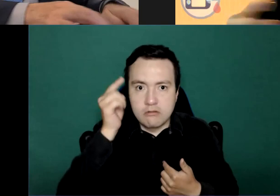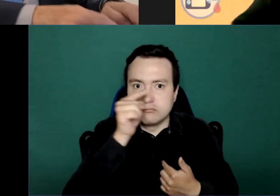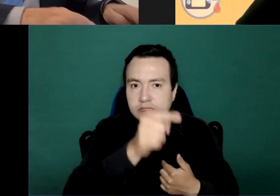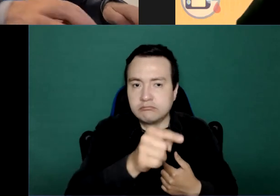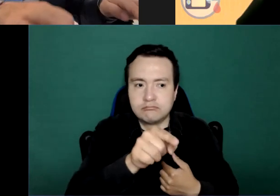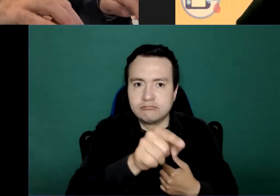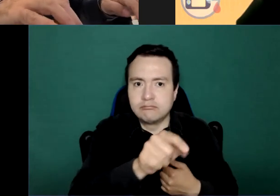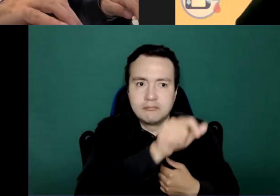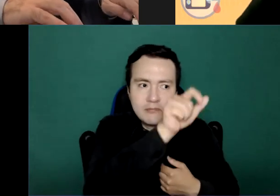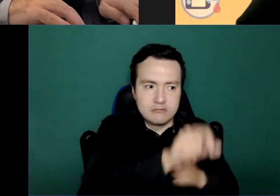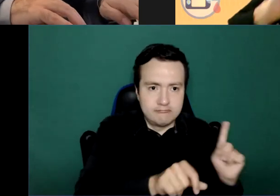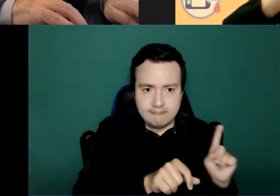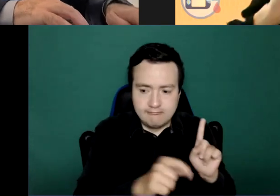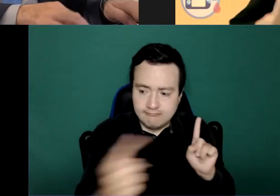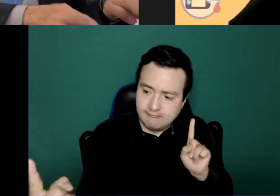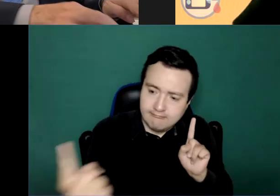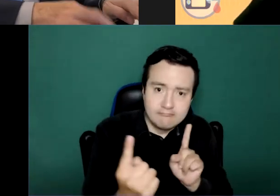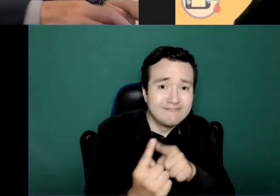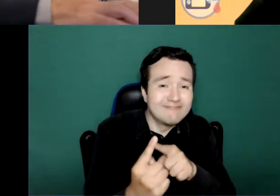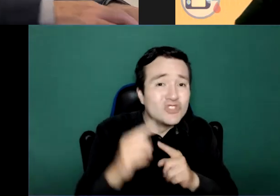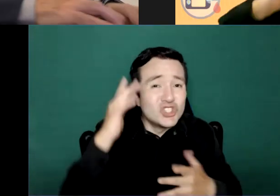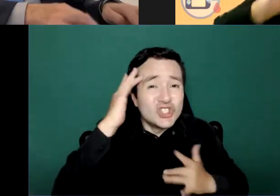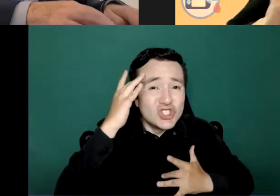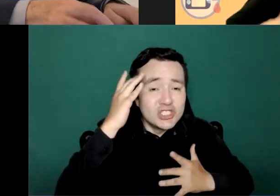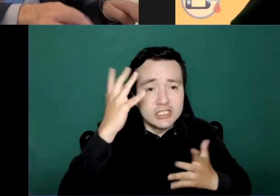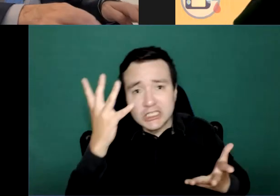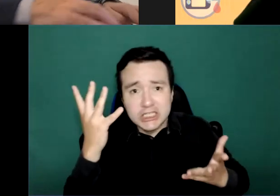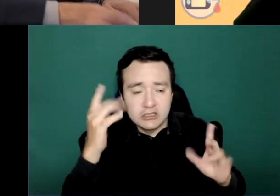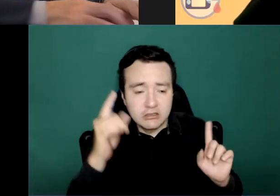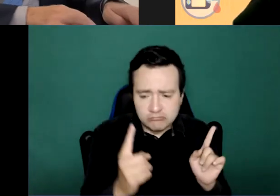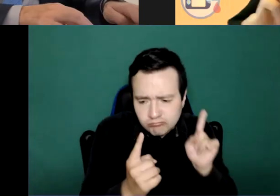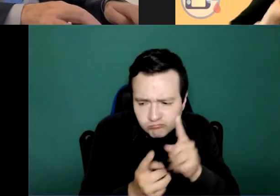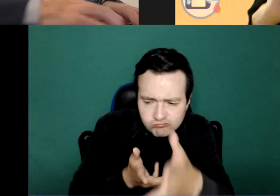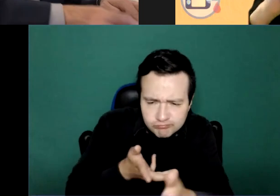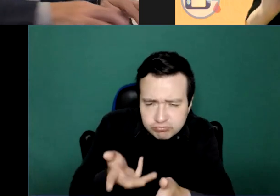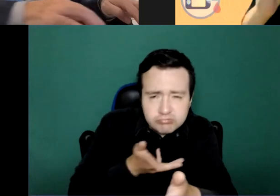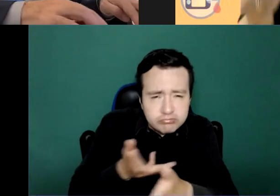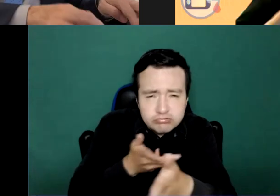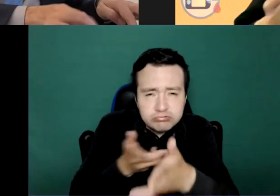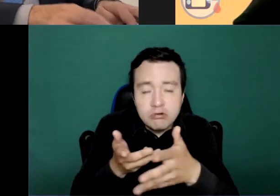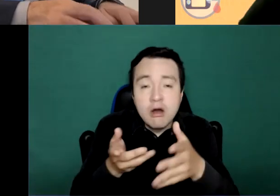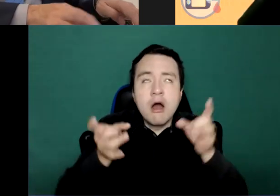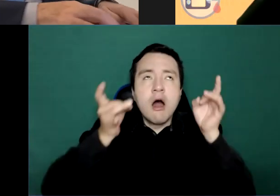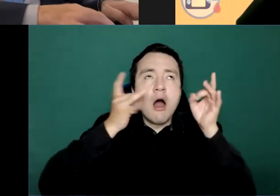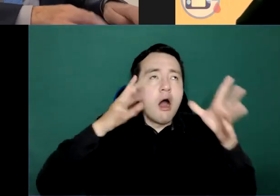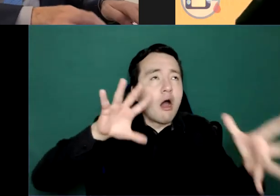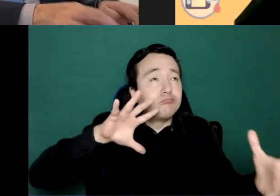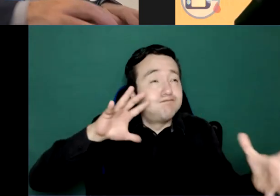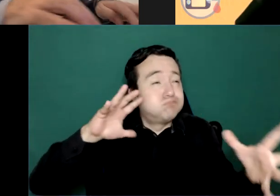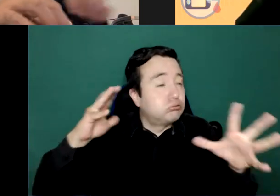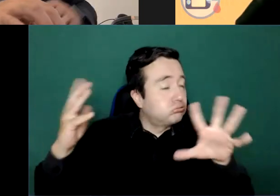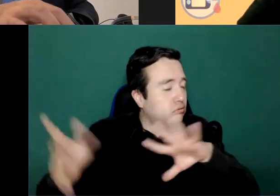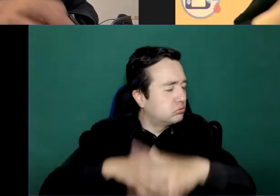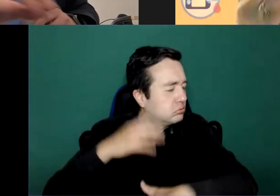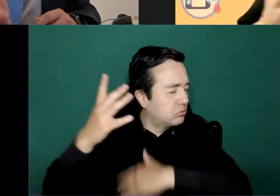very difficult time in which someone is sick or family members who are also affected by their loved one being sick, that